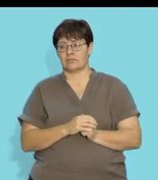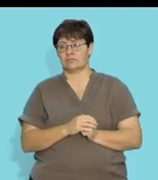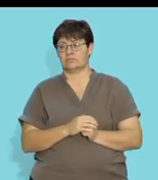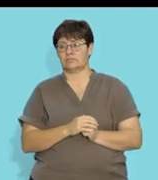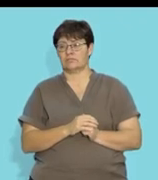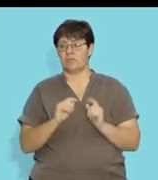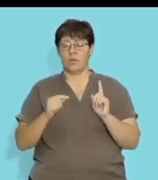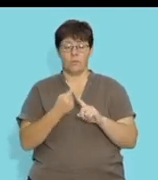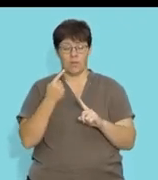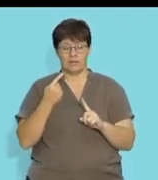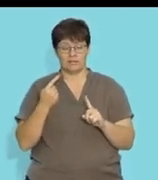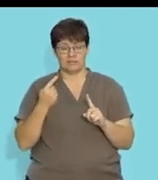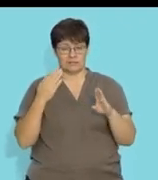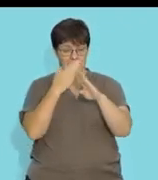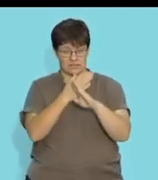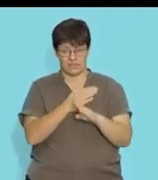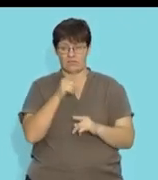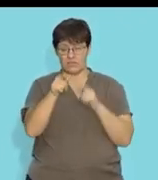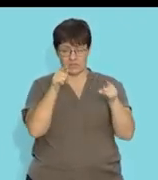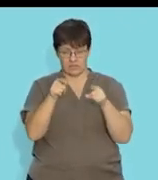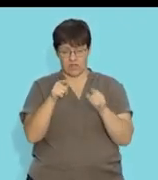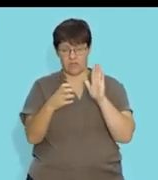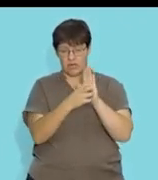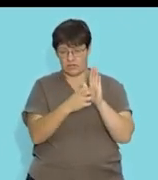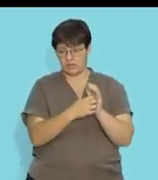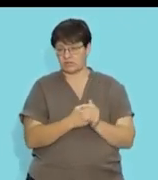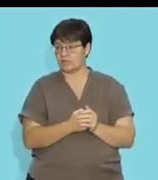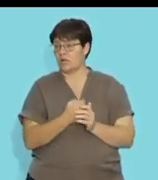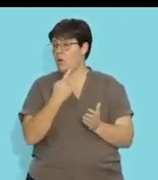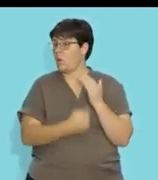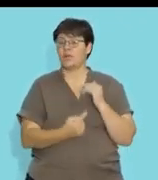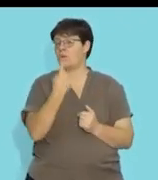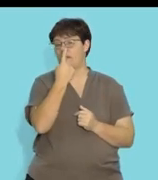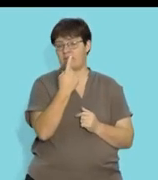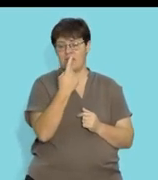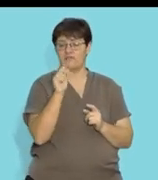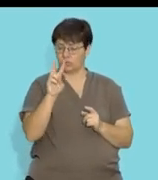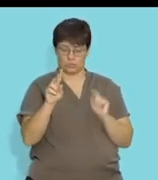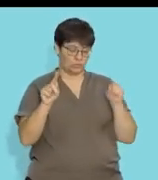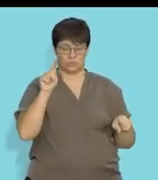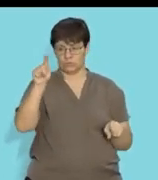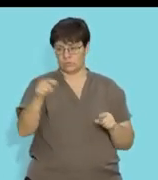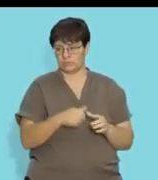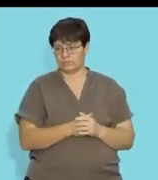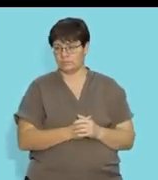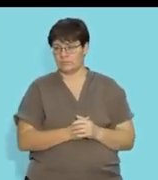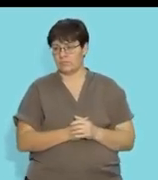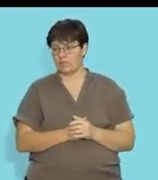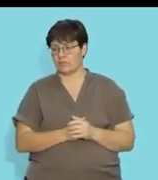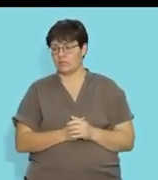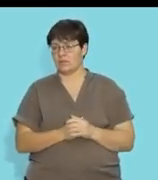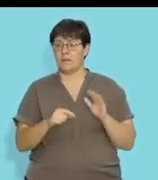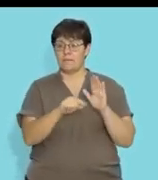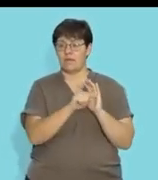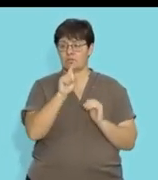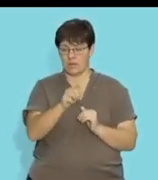values. So the point of intersection of these two graphs is not only at one point, right? It